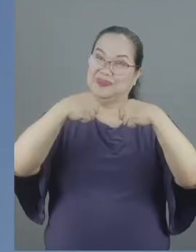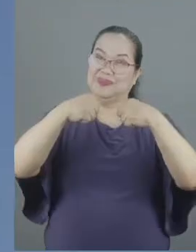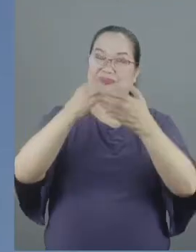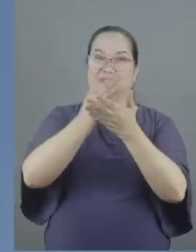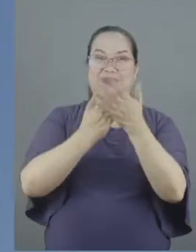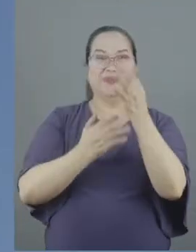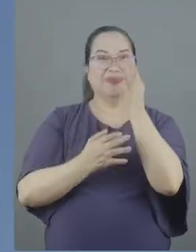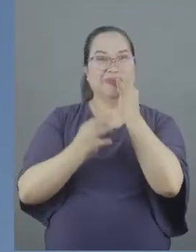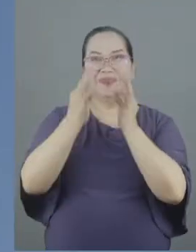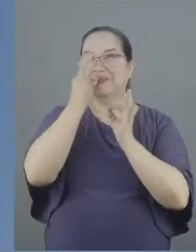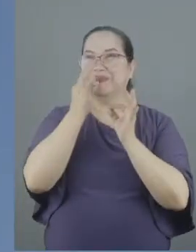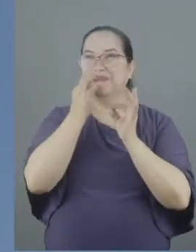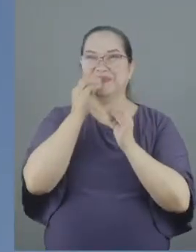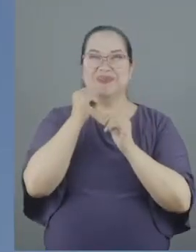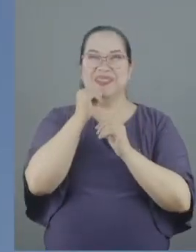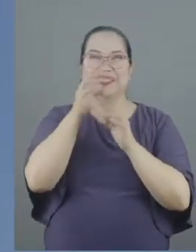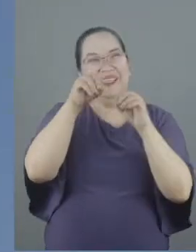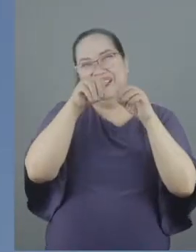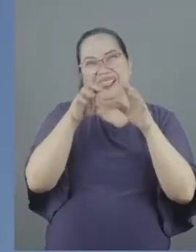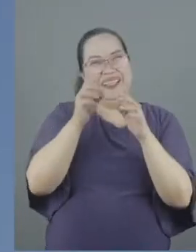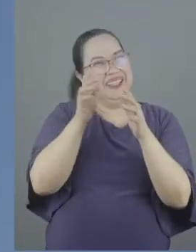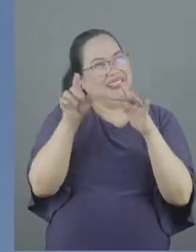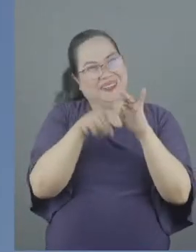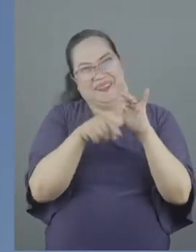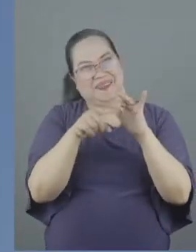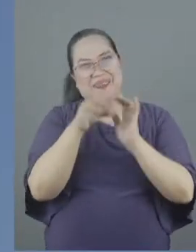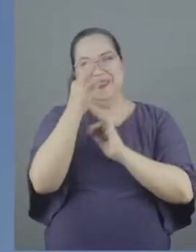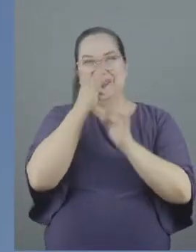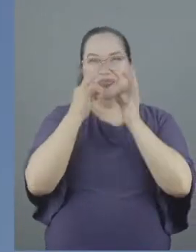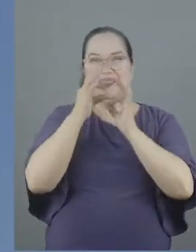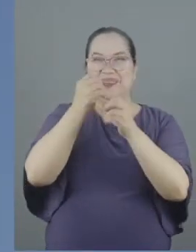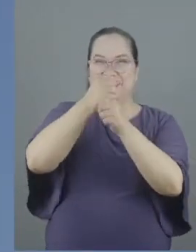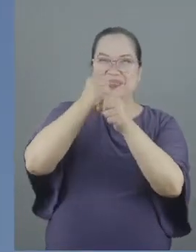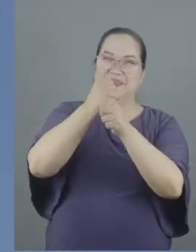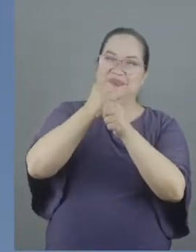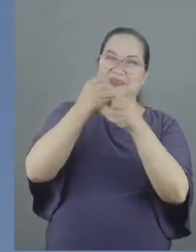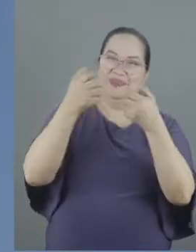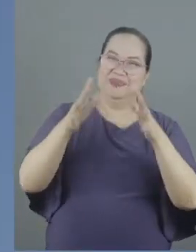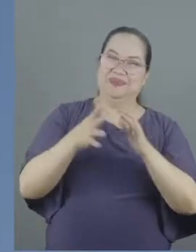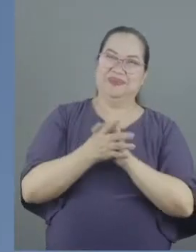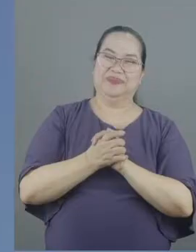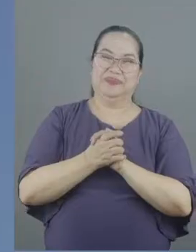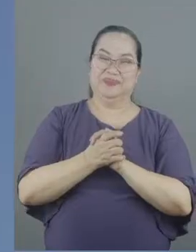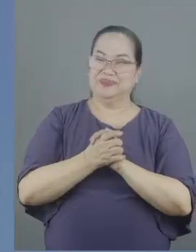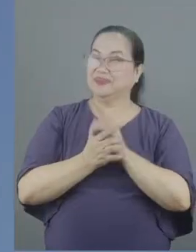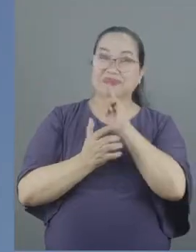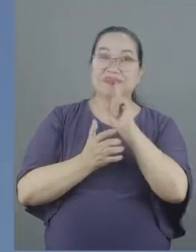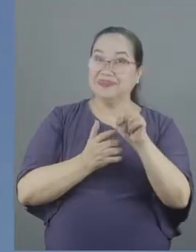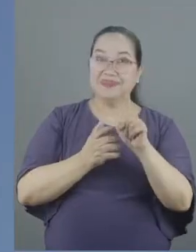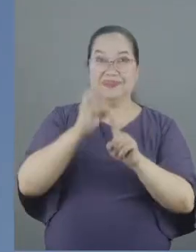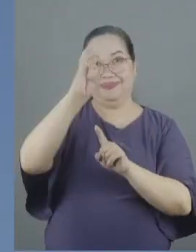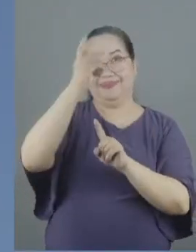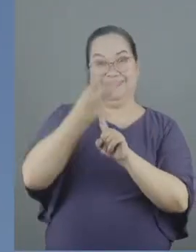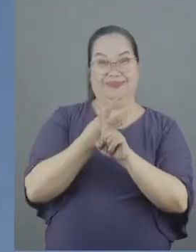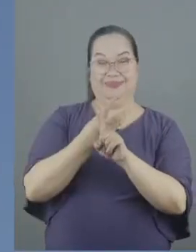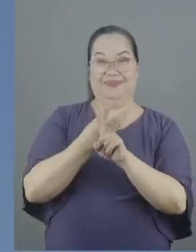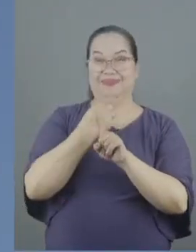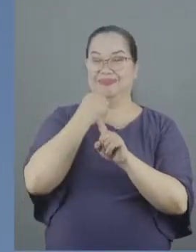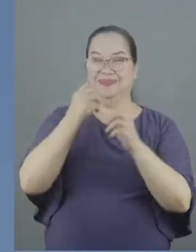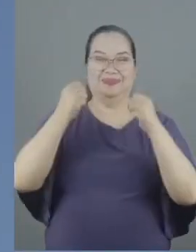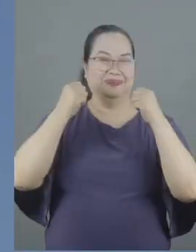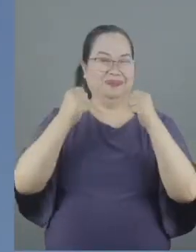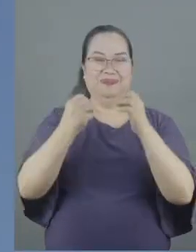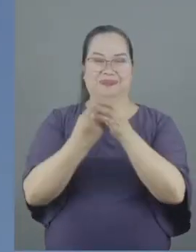food, of course, and a lot of coffee afterwards. It's just been six months, and it's just so